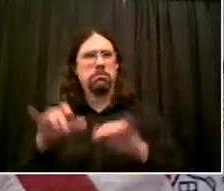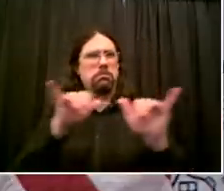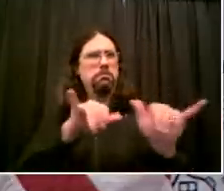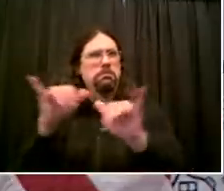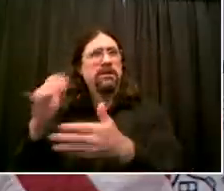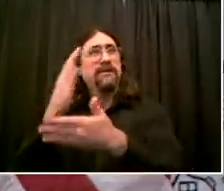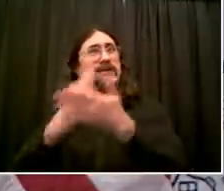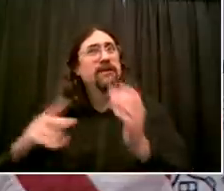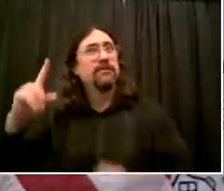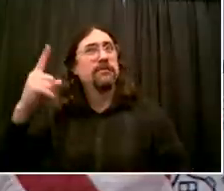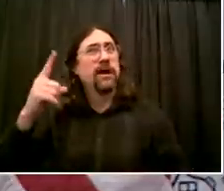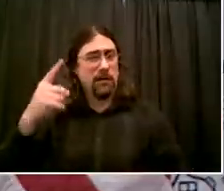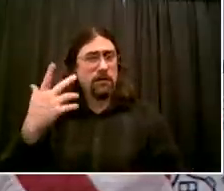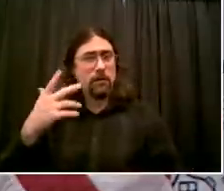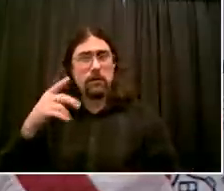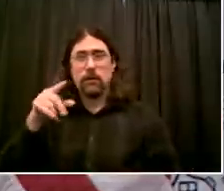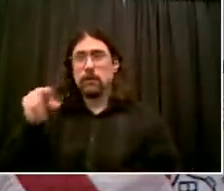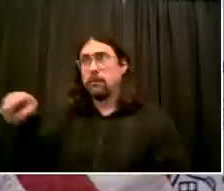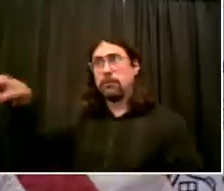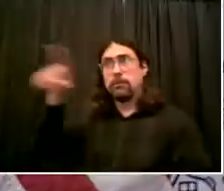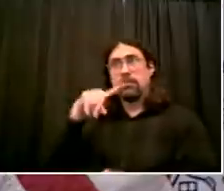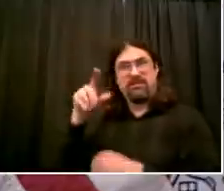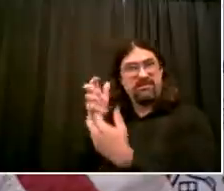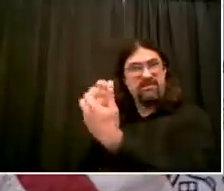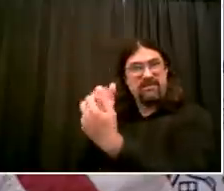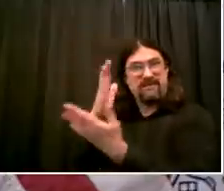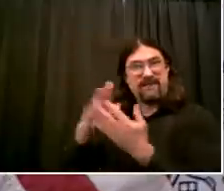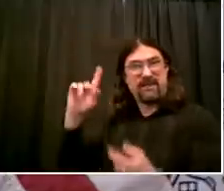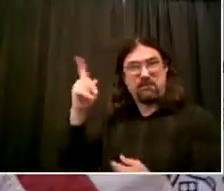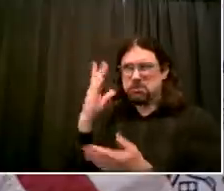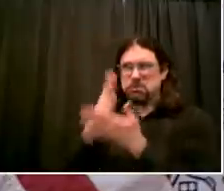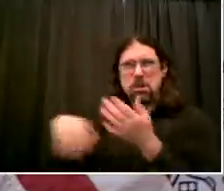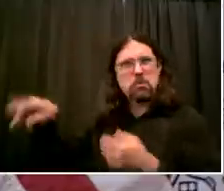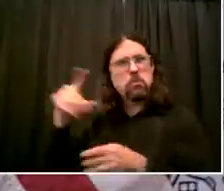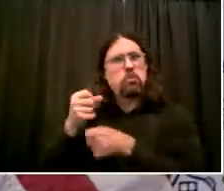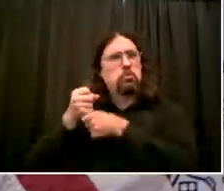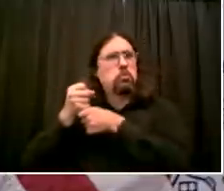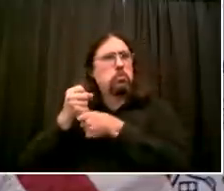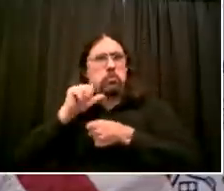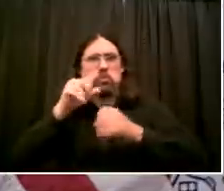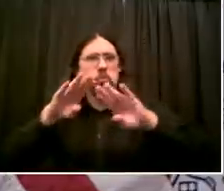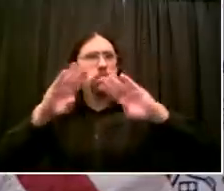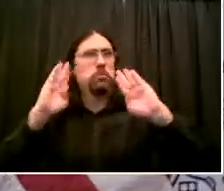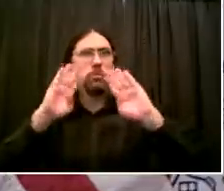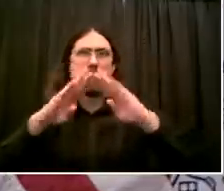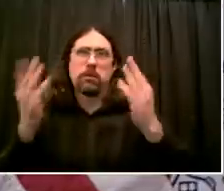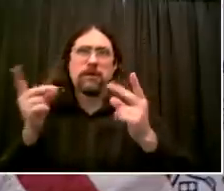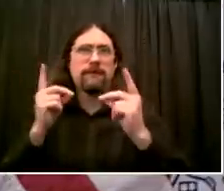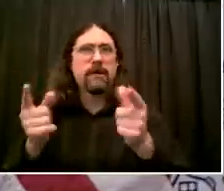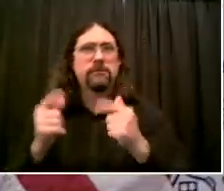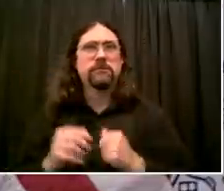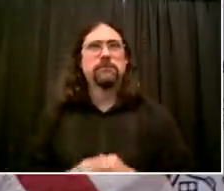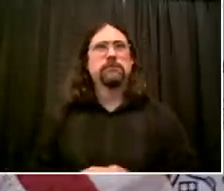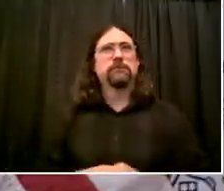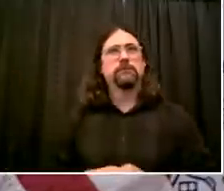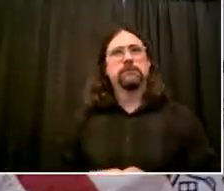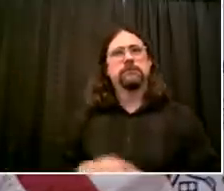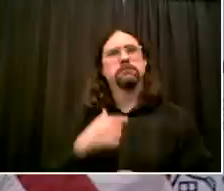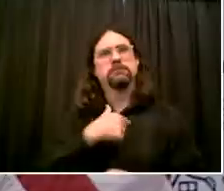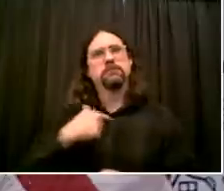that the state and city have put out, there's a hotline that can call any time to get help and assistance. Obviously, the free face coverings.